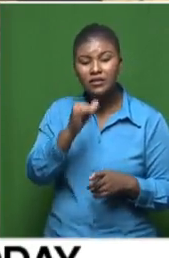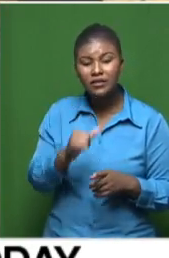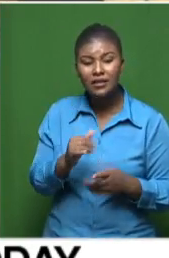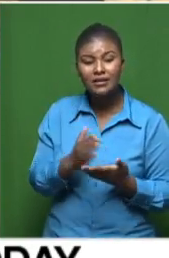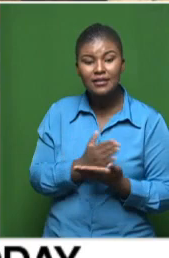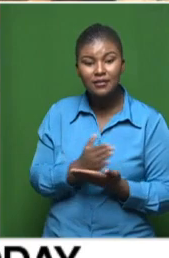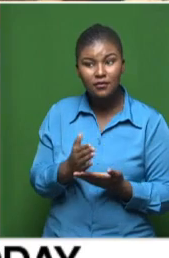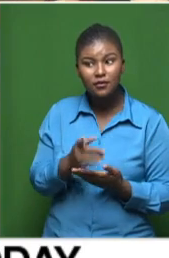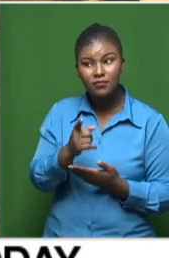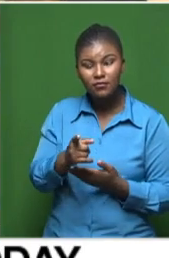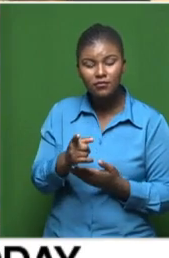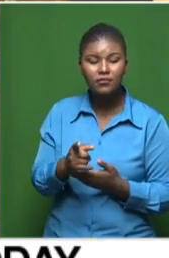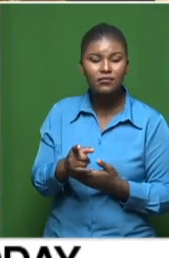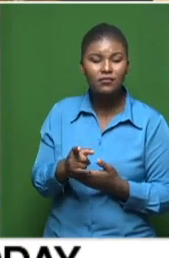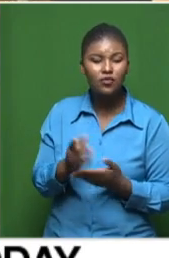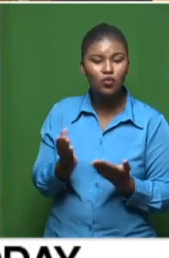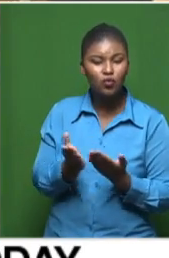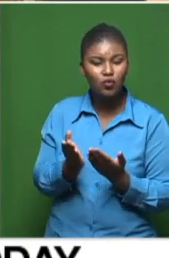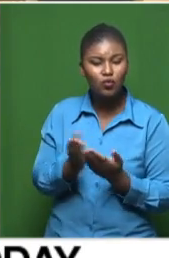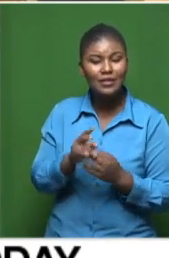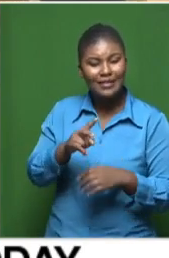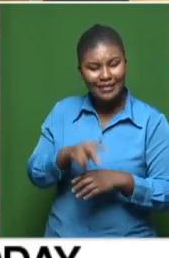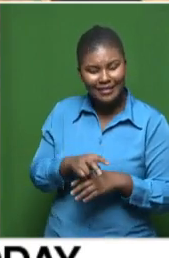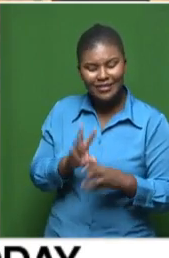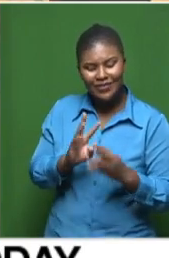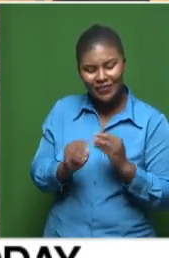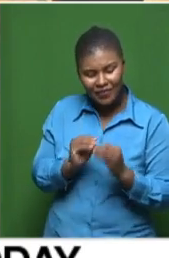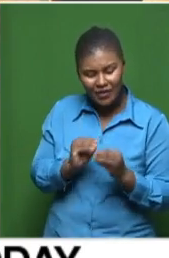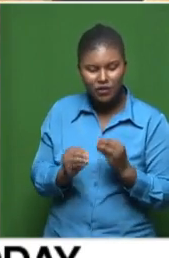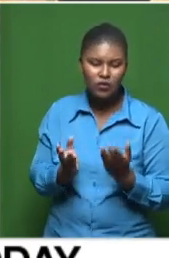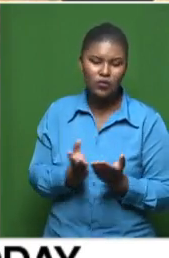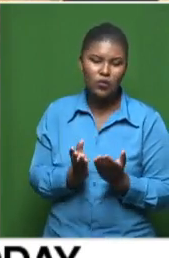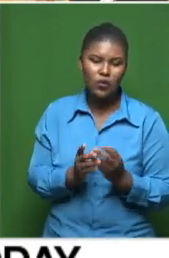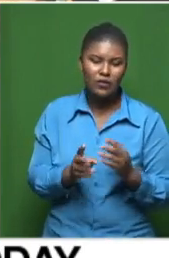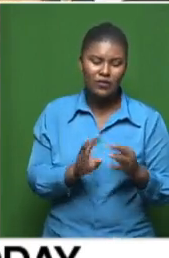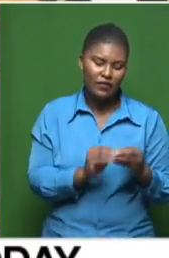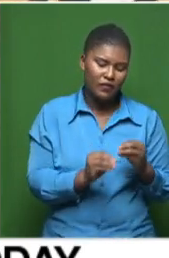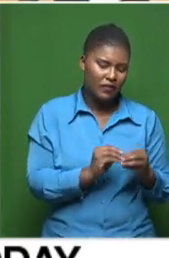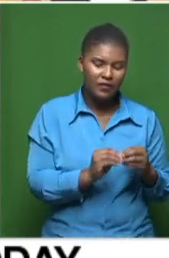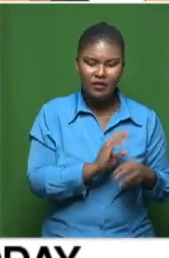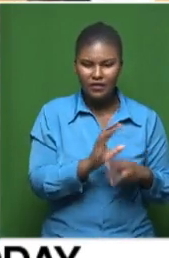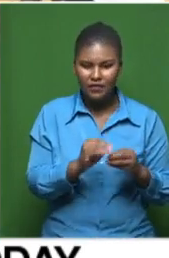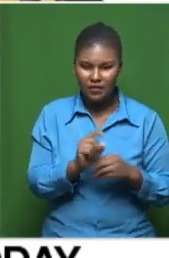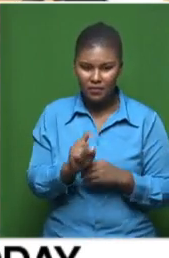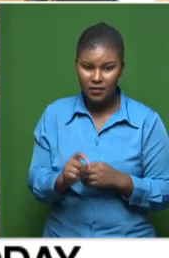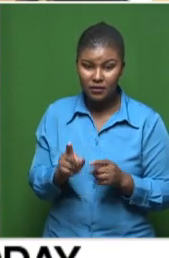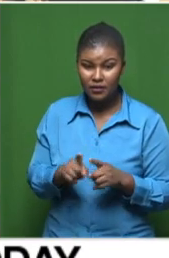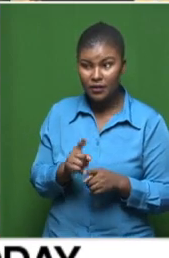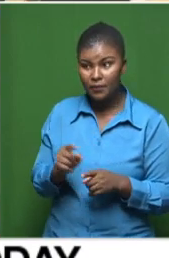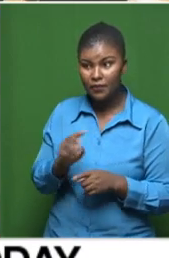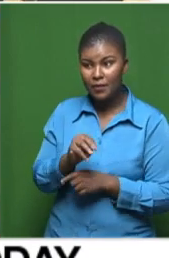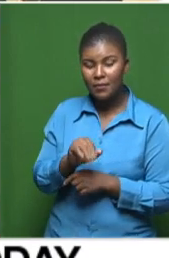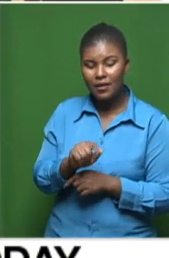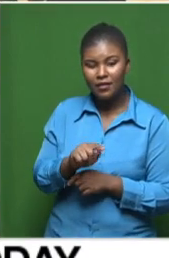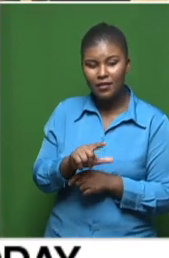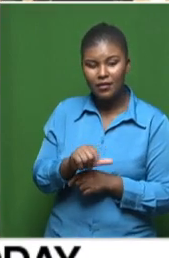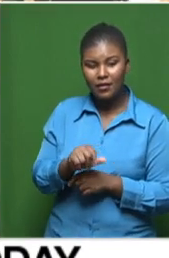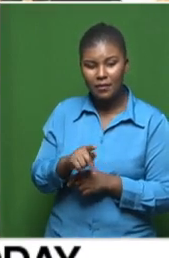some of these township schools, they also do need to come back and upgrade infrastructure. Like here at Matapeng,